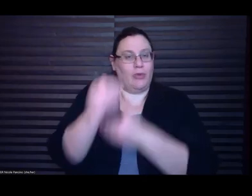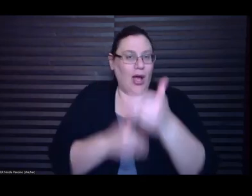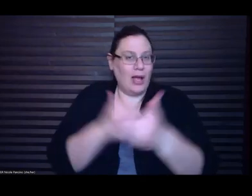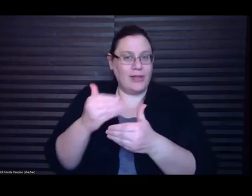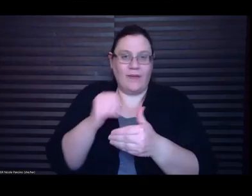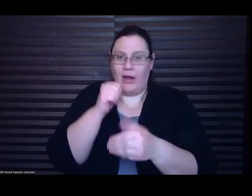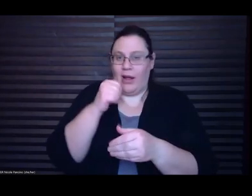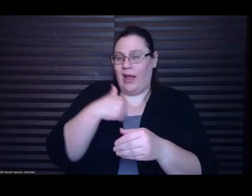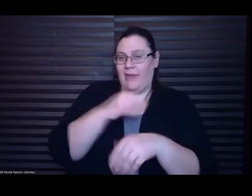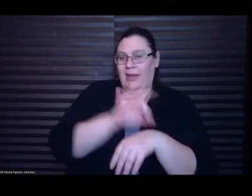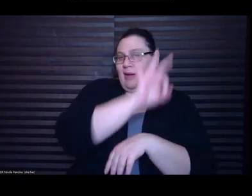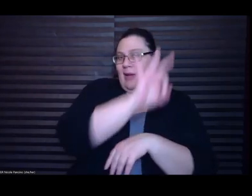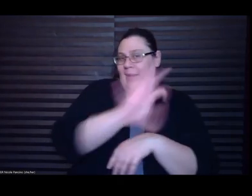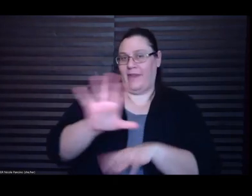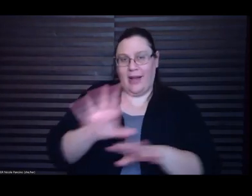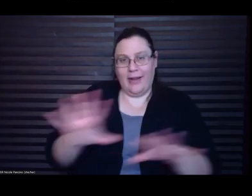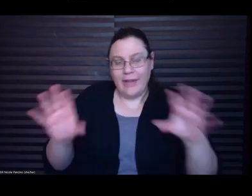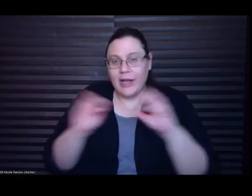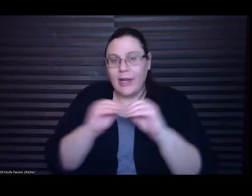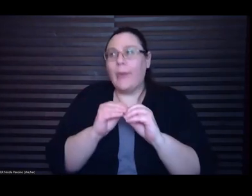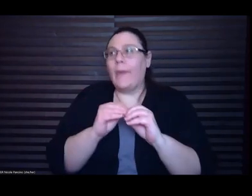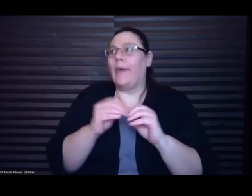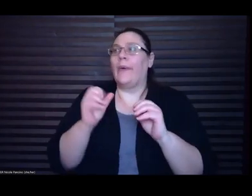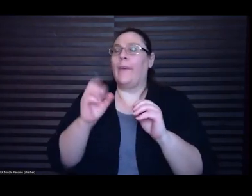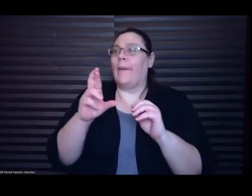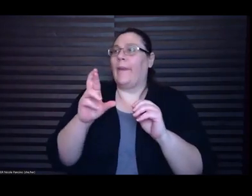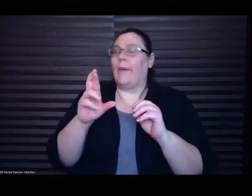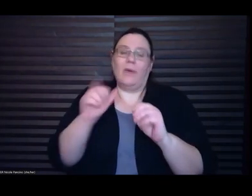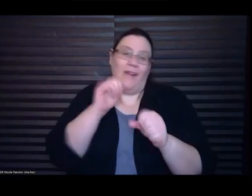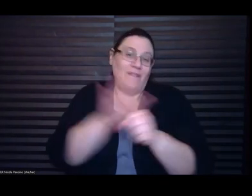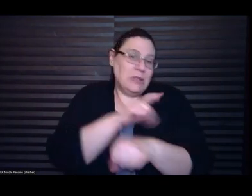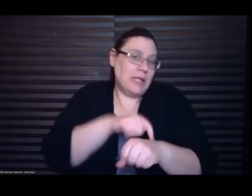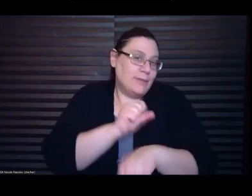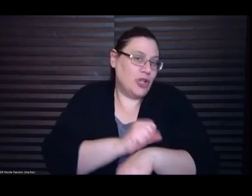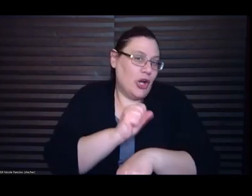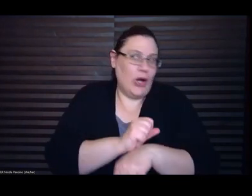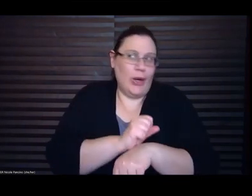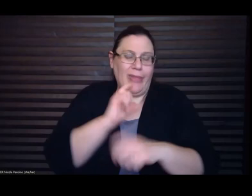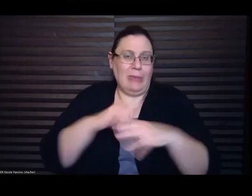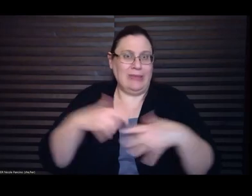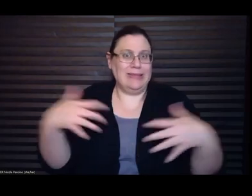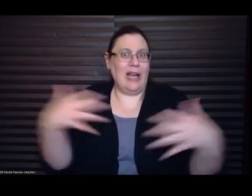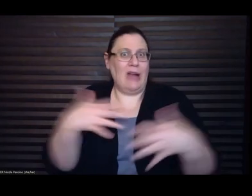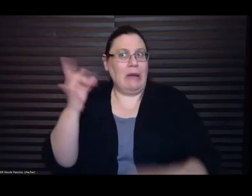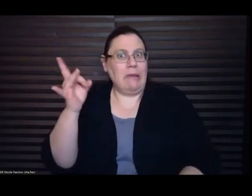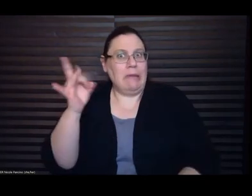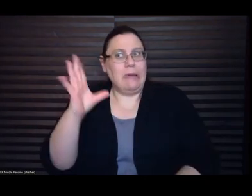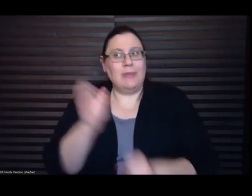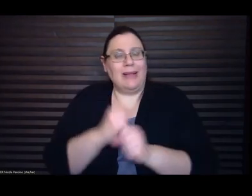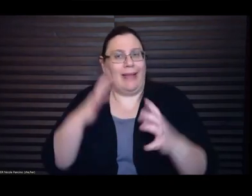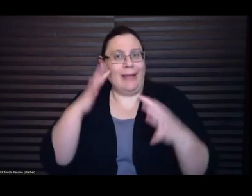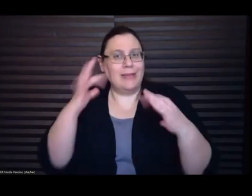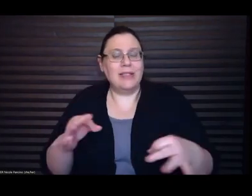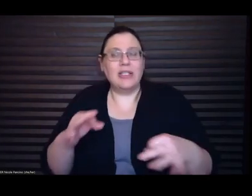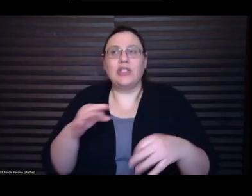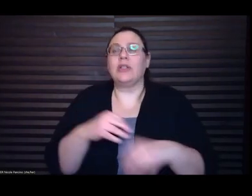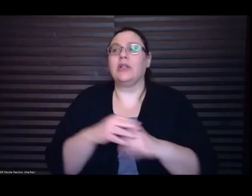-time job which was like really terrifying to like make that decision but also is like really freeing in its own way